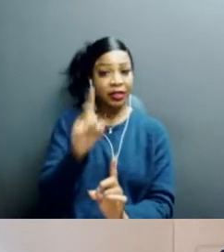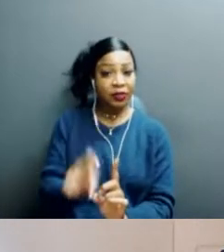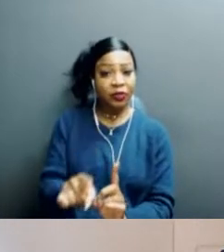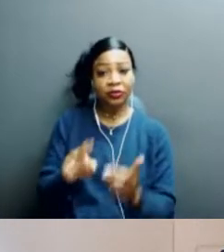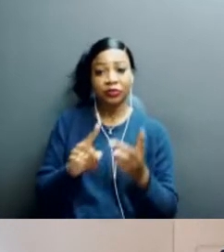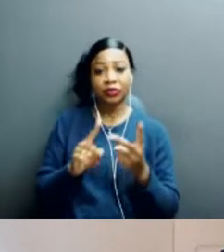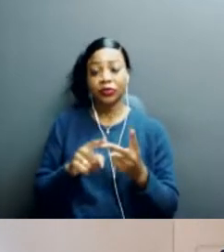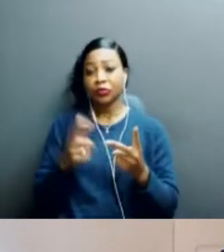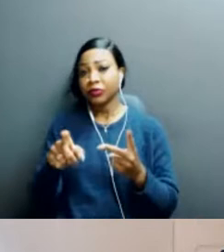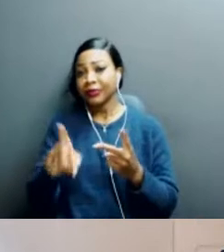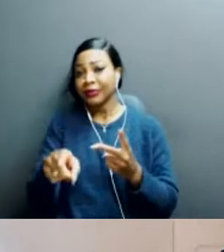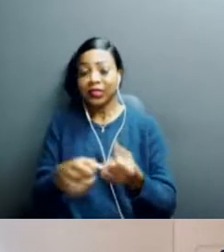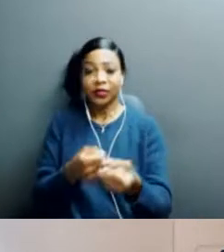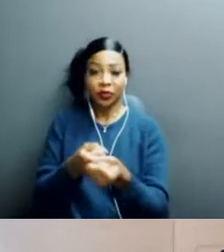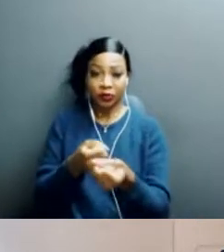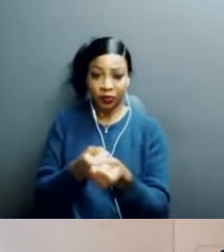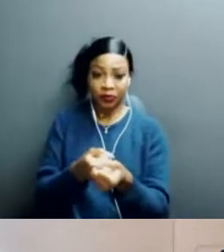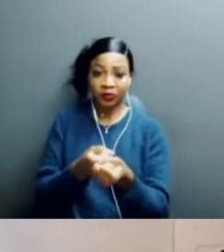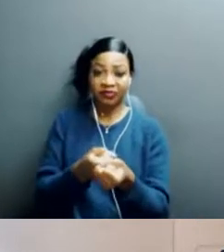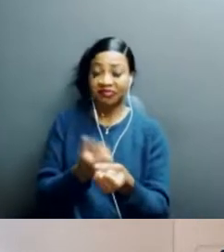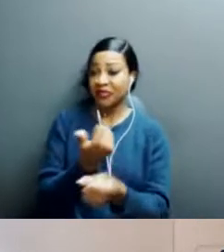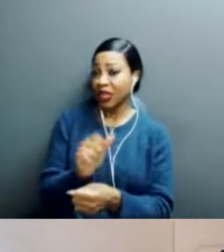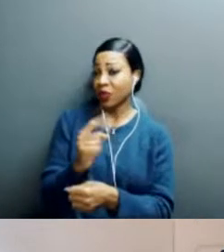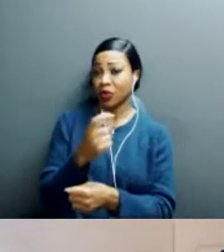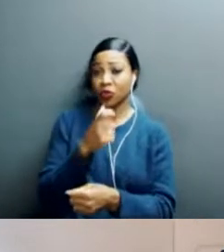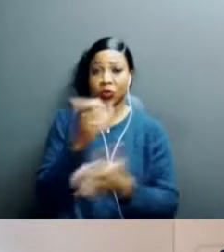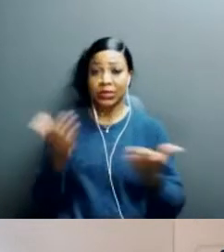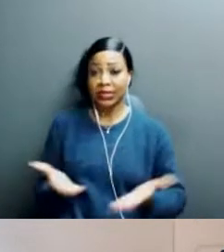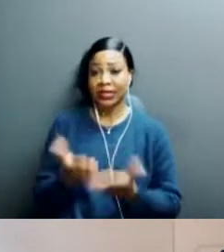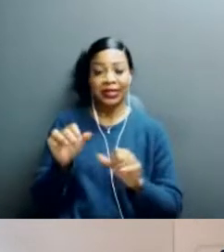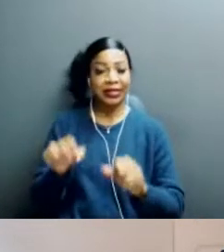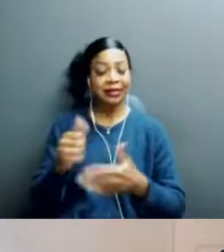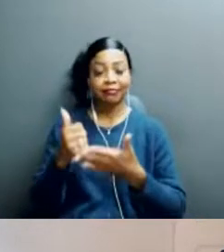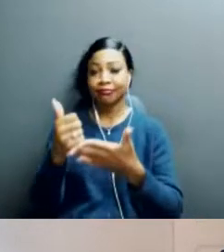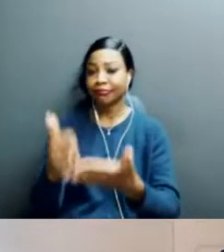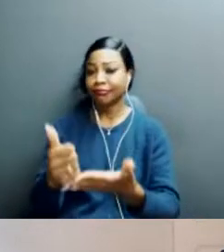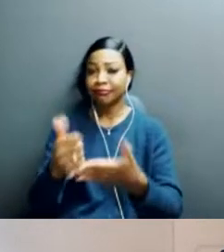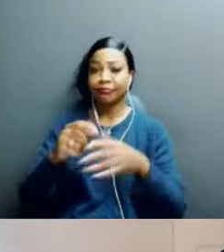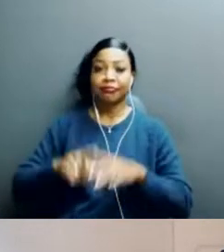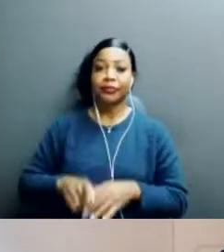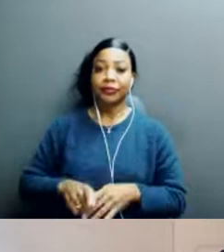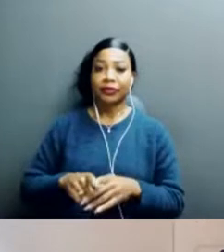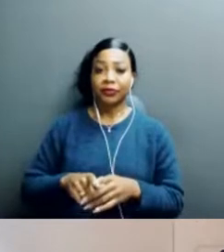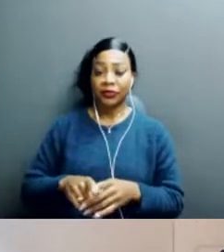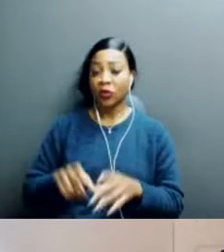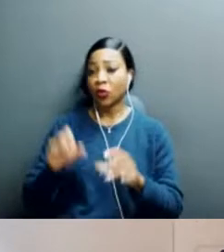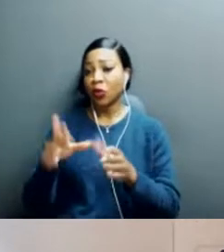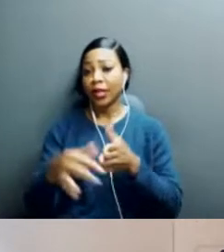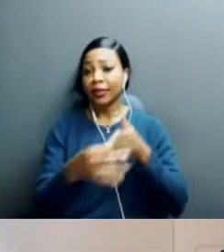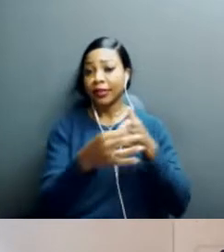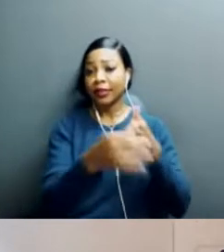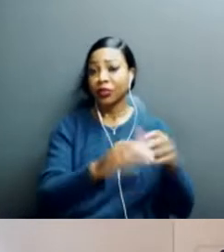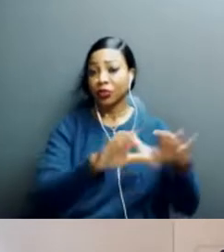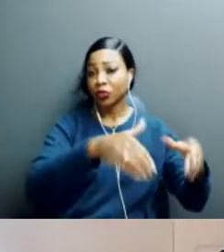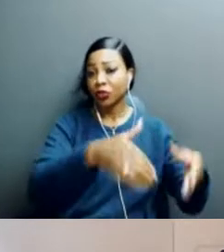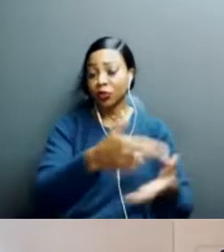looking for support, I think, um, anyone on this call would be happy to, to either, you know, take that up themselves or direct you to a group or folks